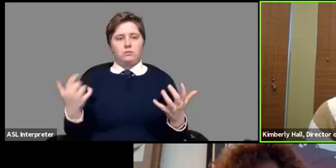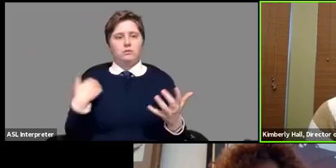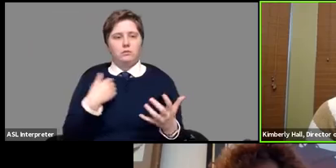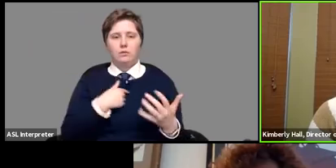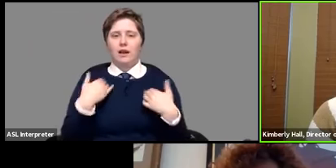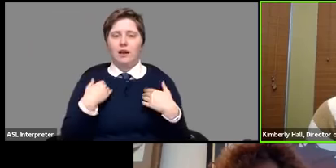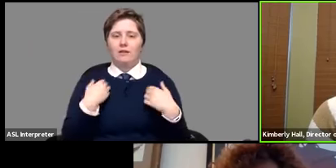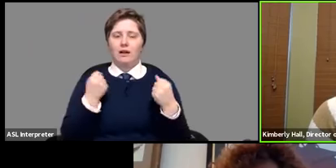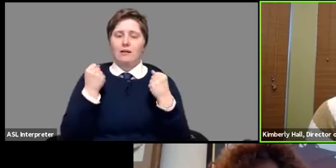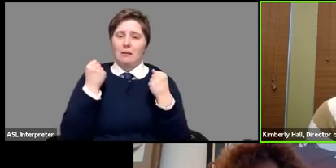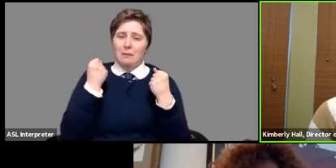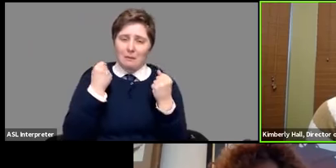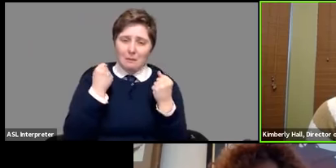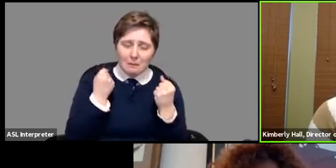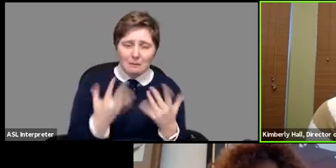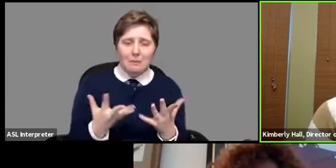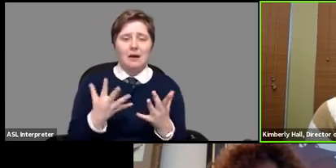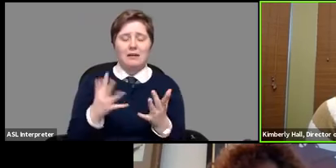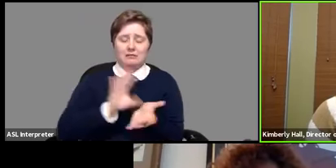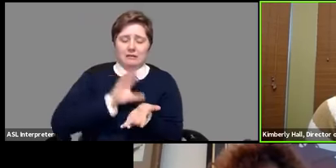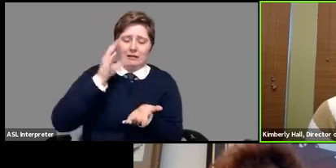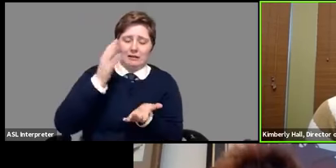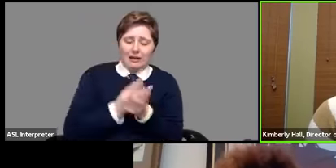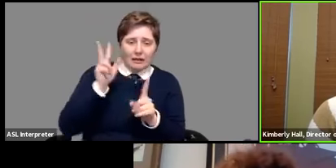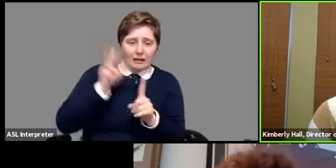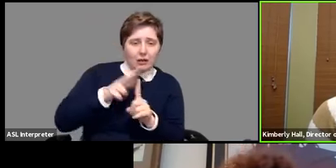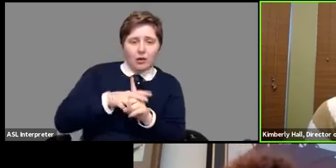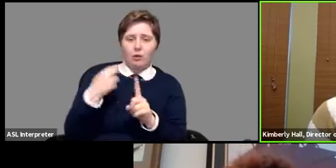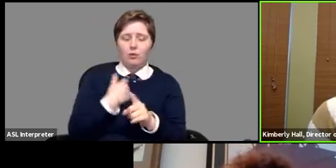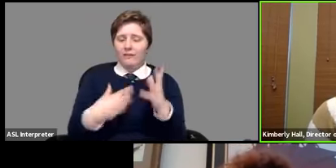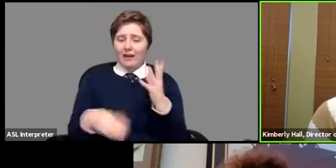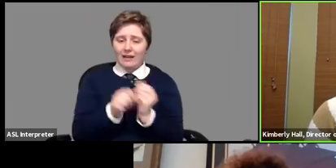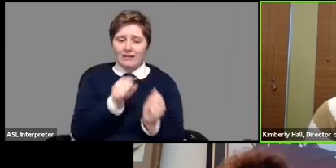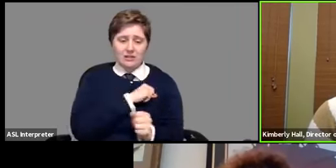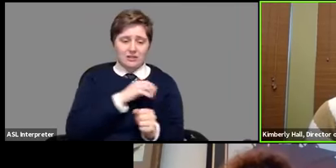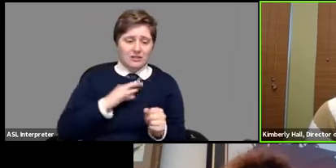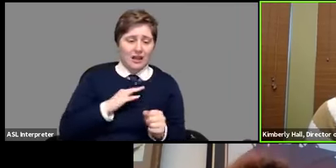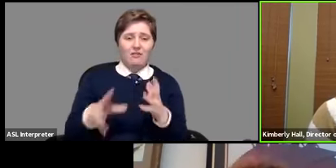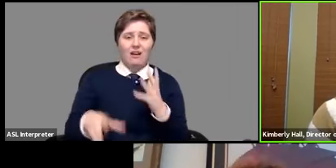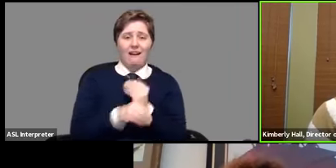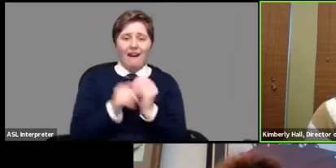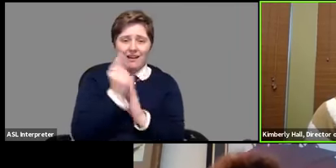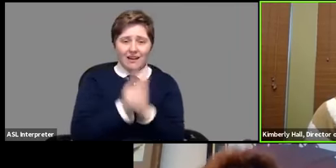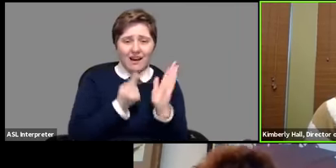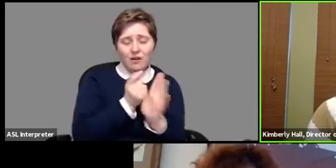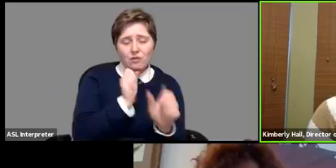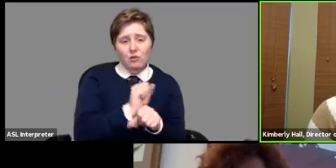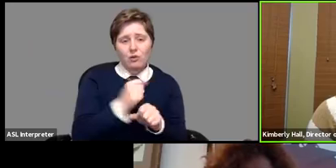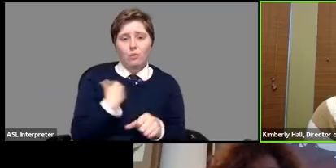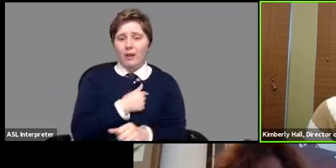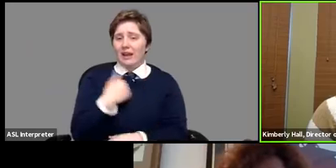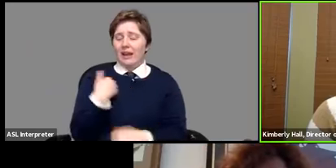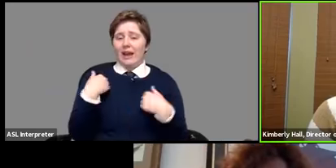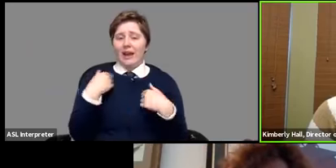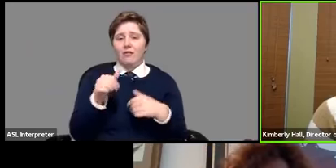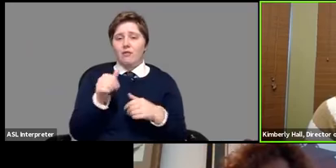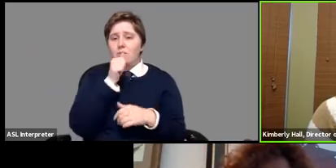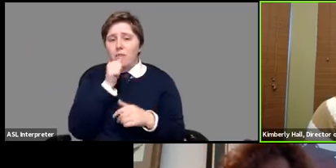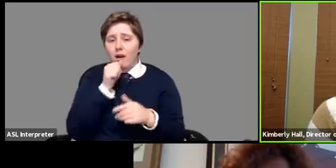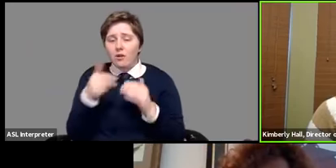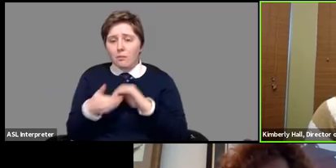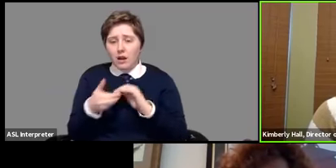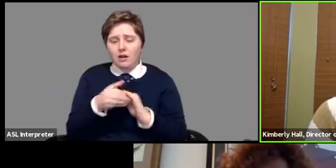tremendous volume we've added staff working longer hours we have private sector partners amazon